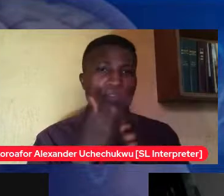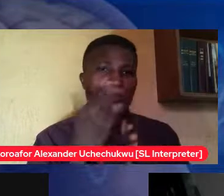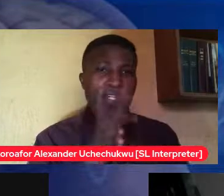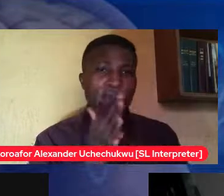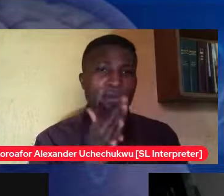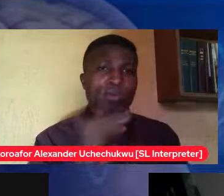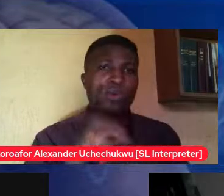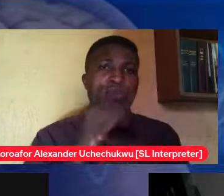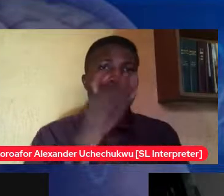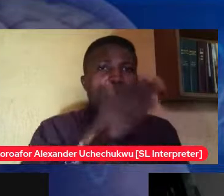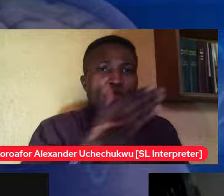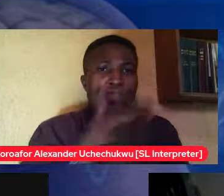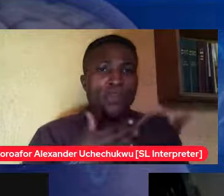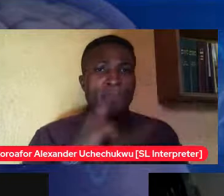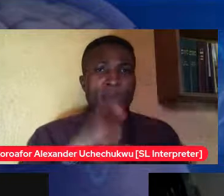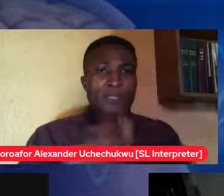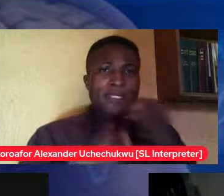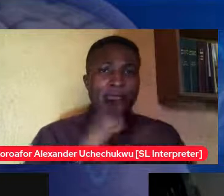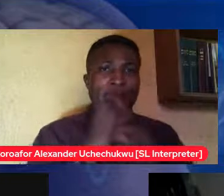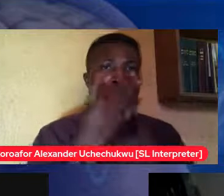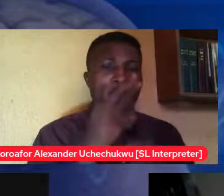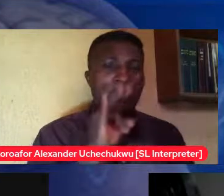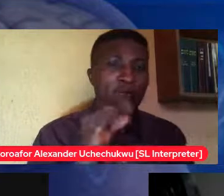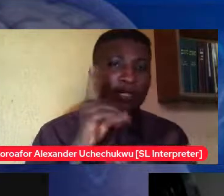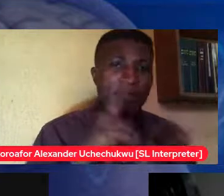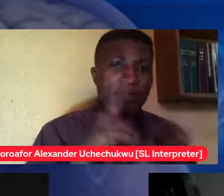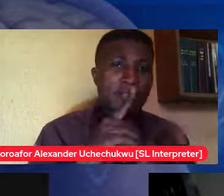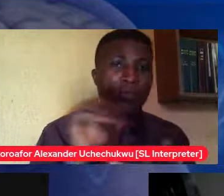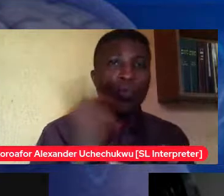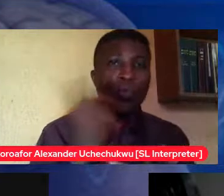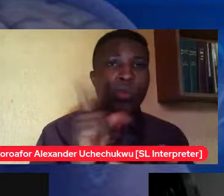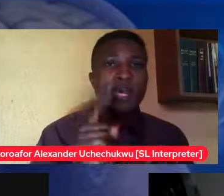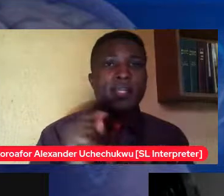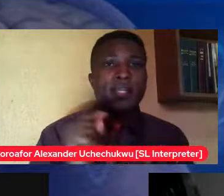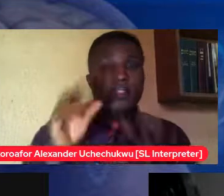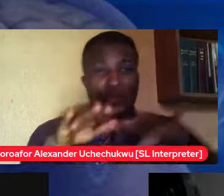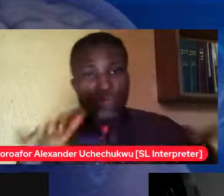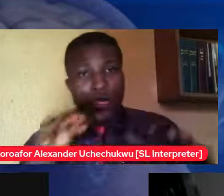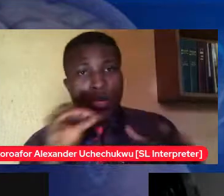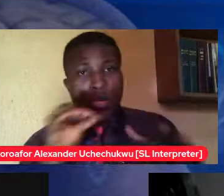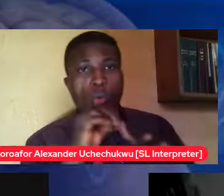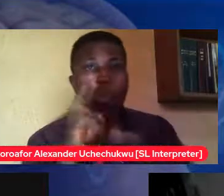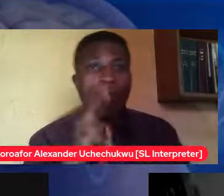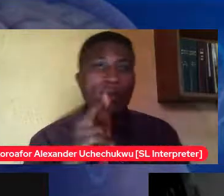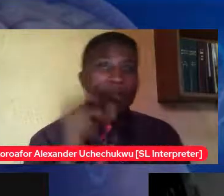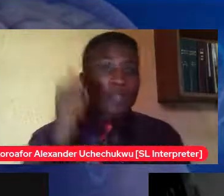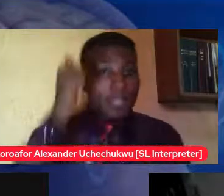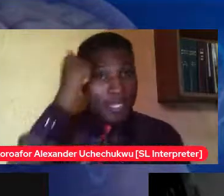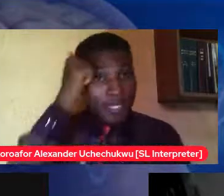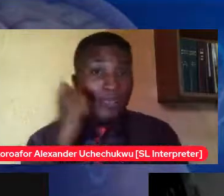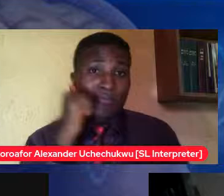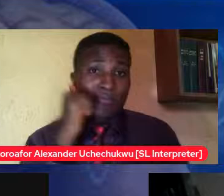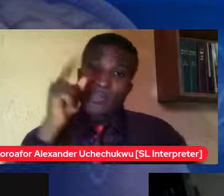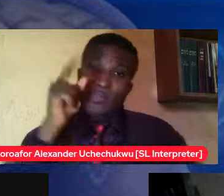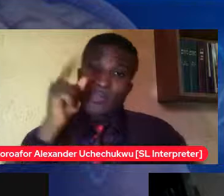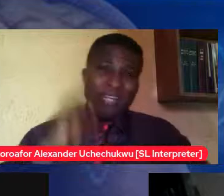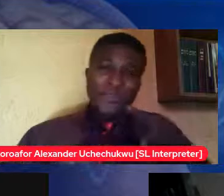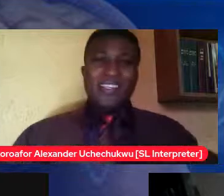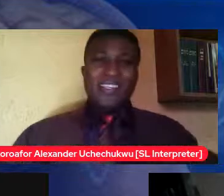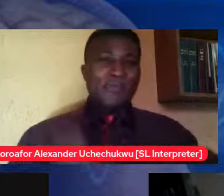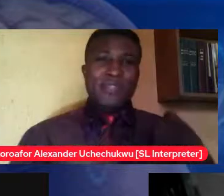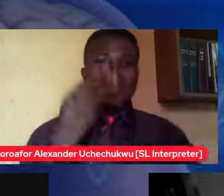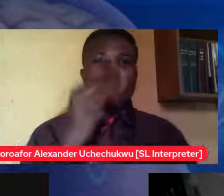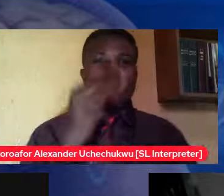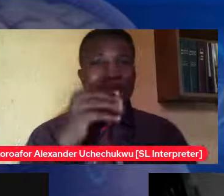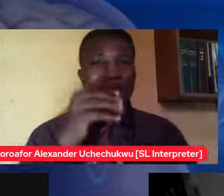the adult cannot express themselves you know Toby can talk we have other people that can express themselves